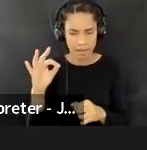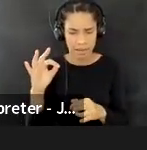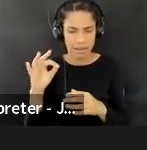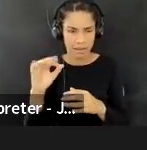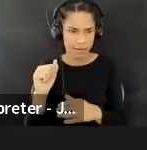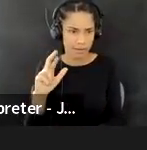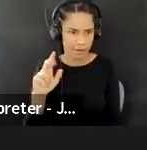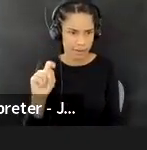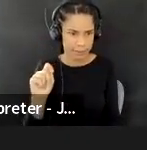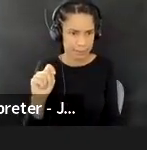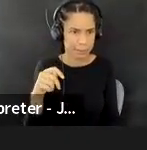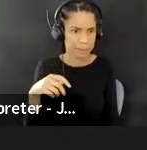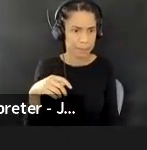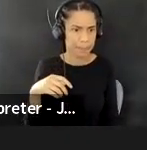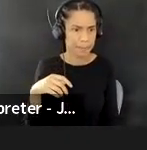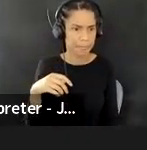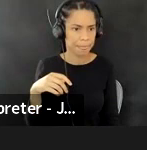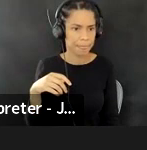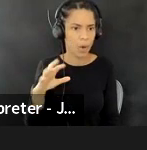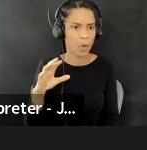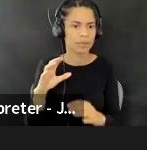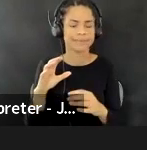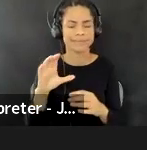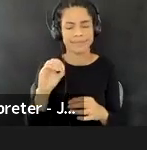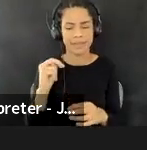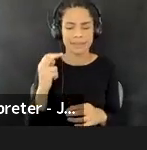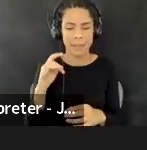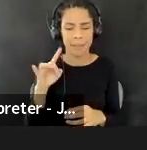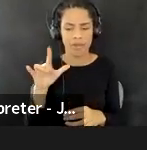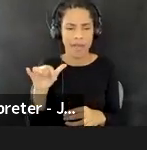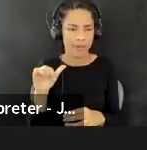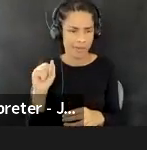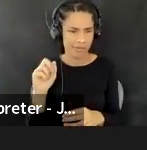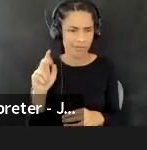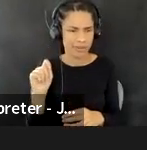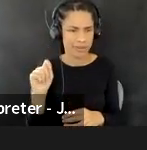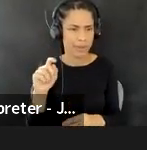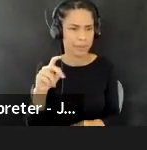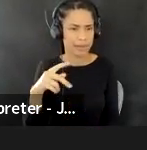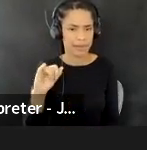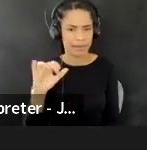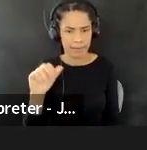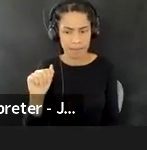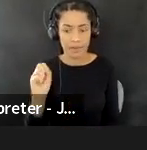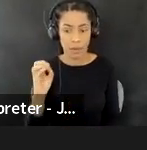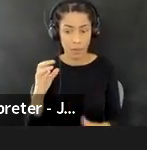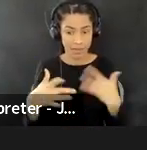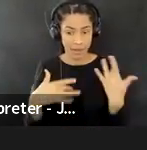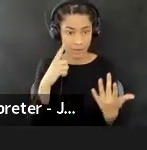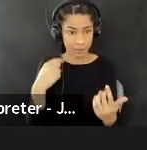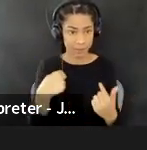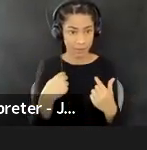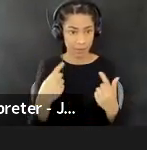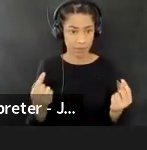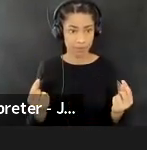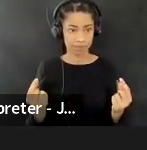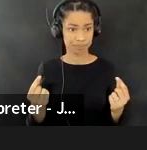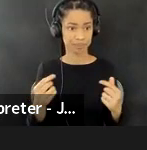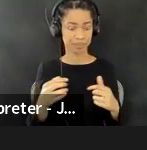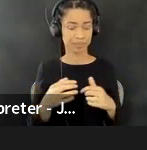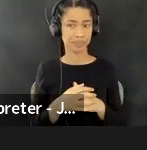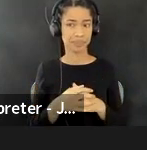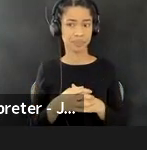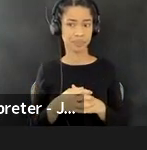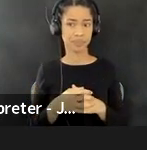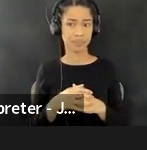track, what was so, uh, exciting and moving about it, uh, to me, um, was that, uh, it